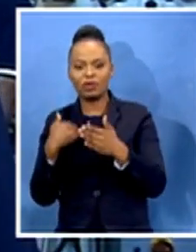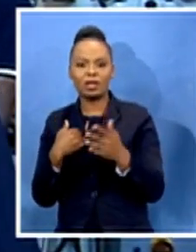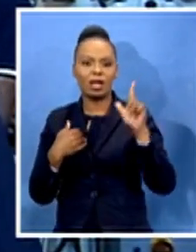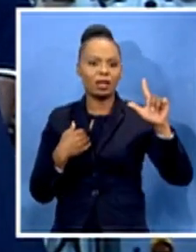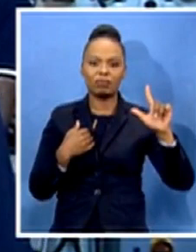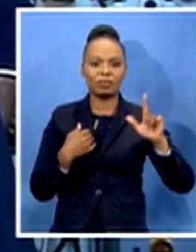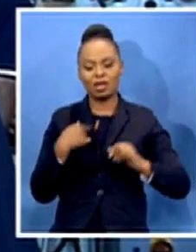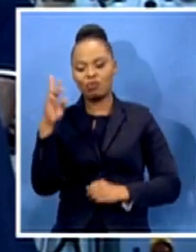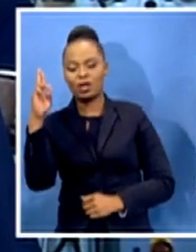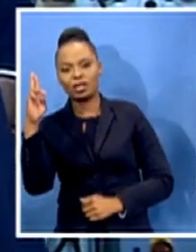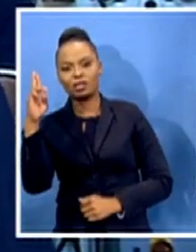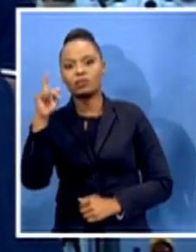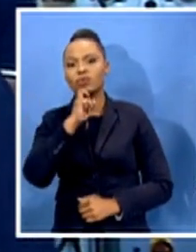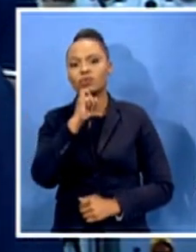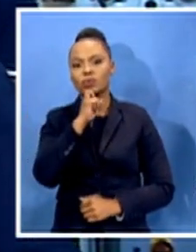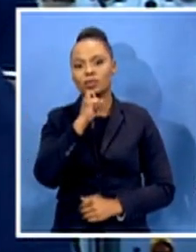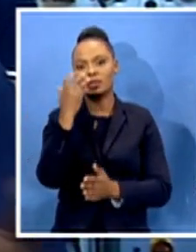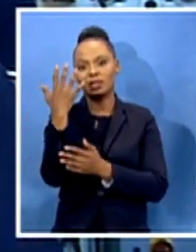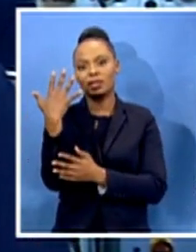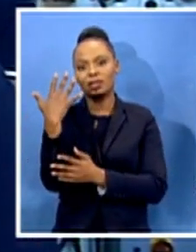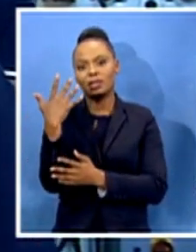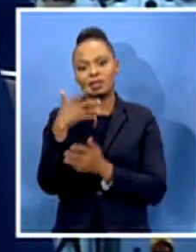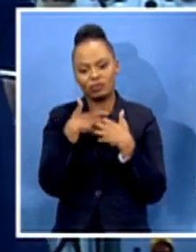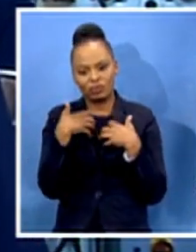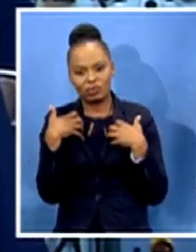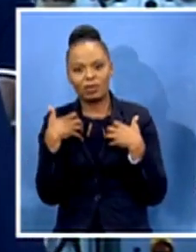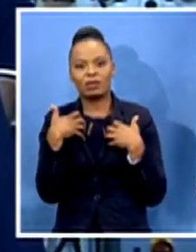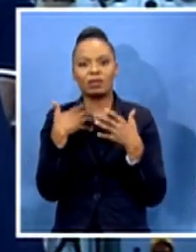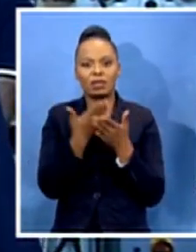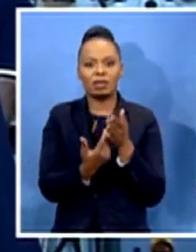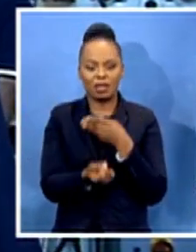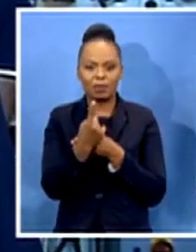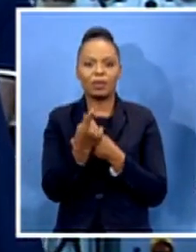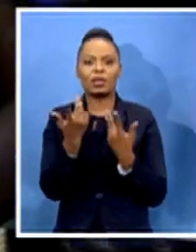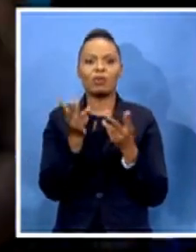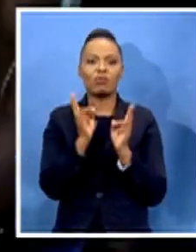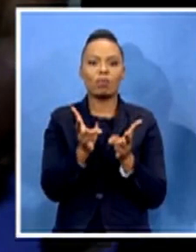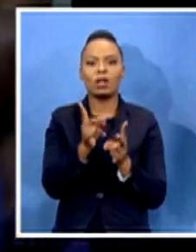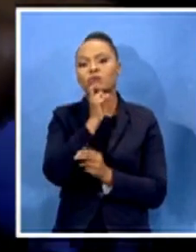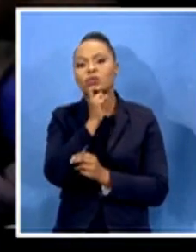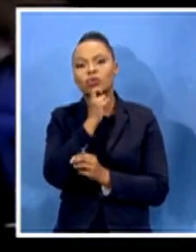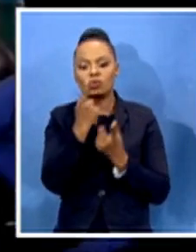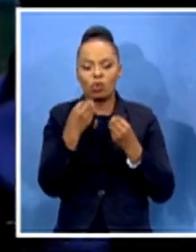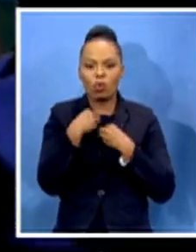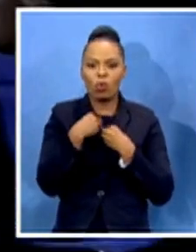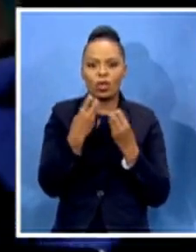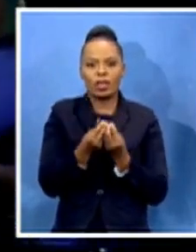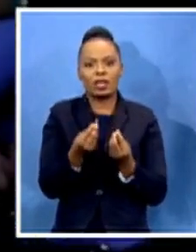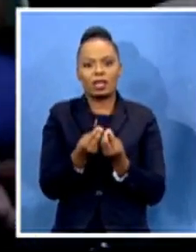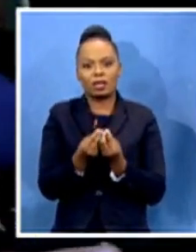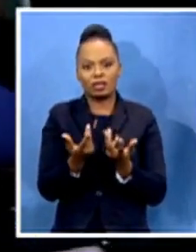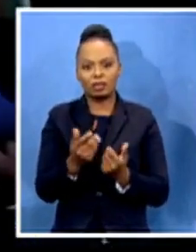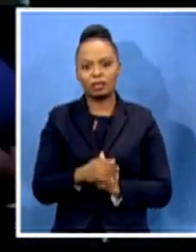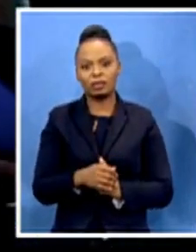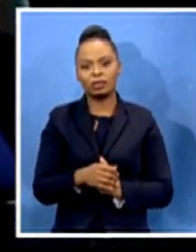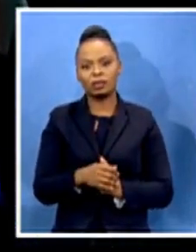those depression and frustration that you normally, or you used to do your own thing, but now you cannot do it. He had to learn to navigate life